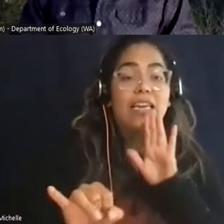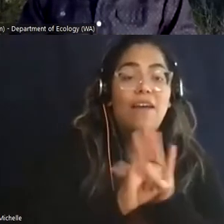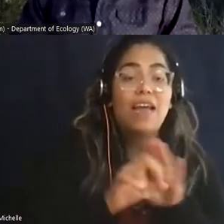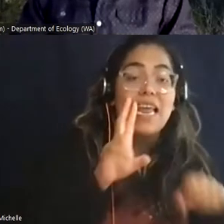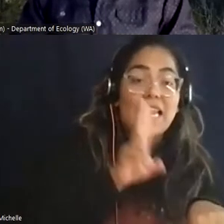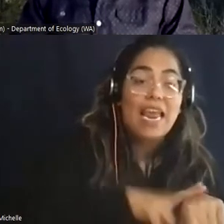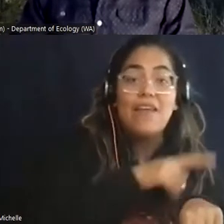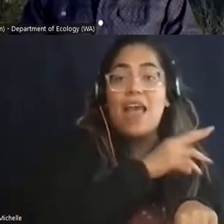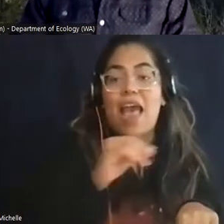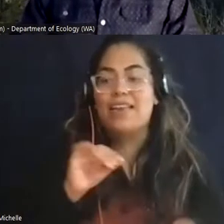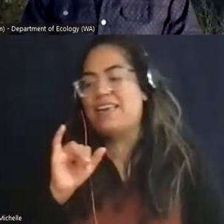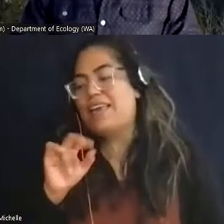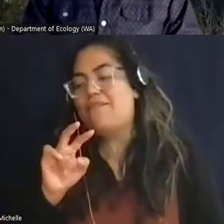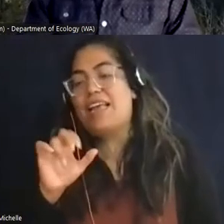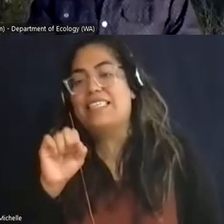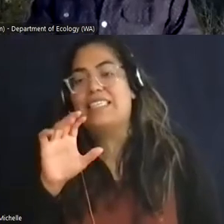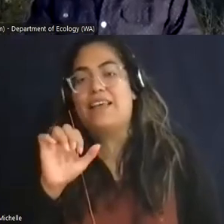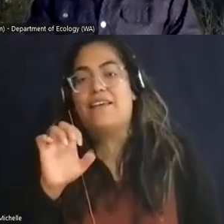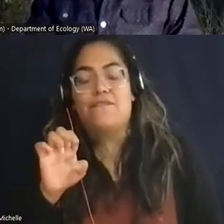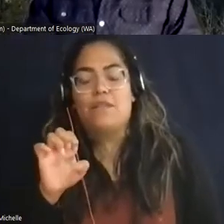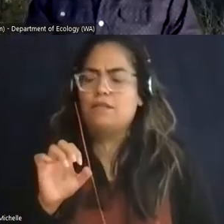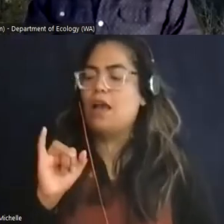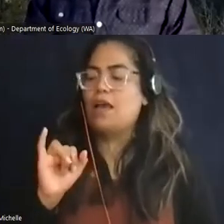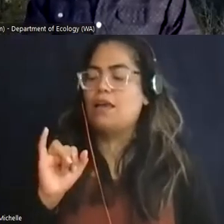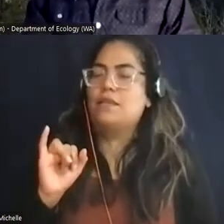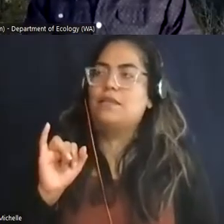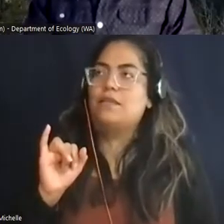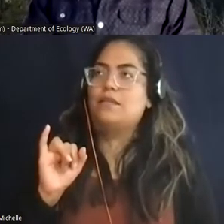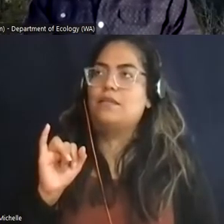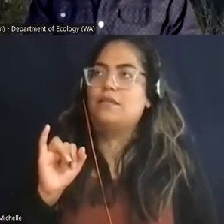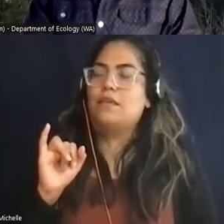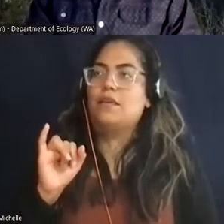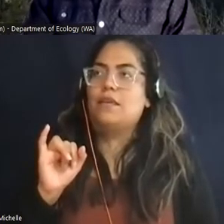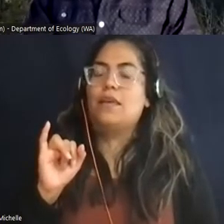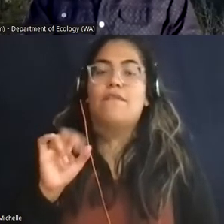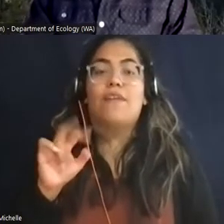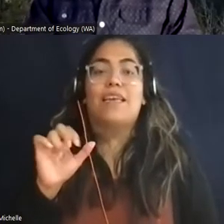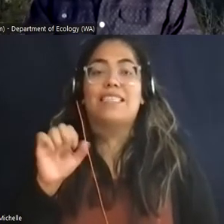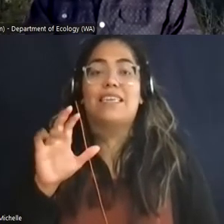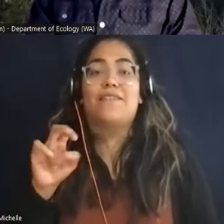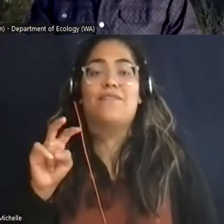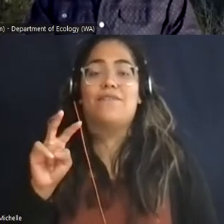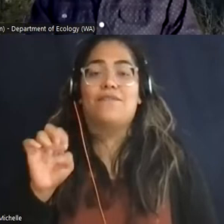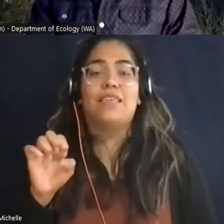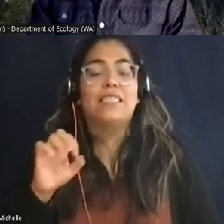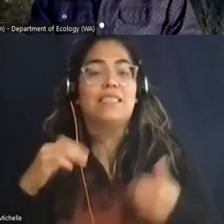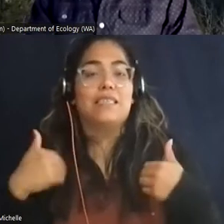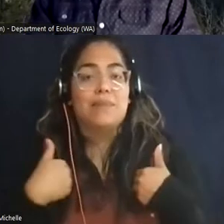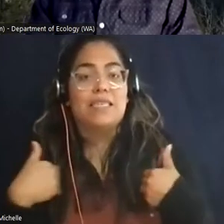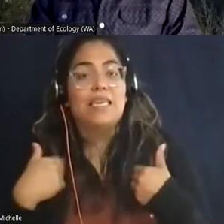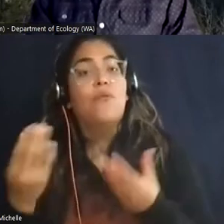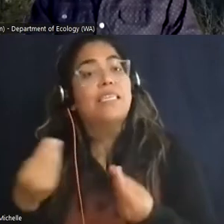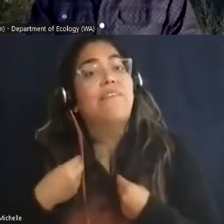lived in our area um i was also given education environmental